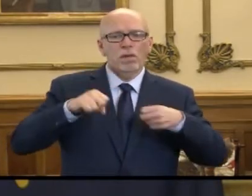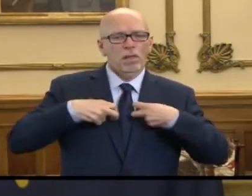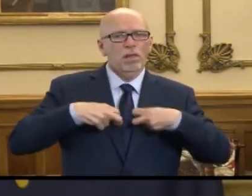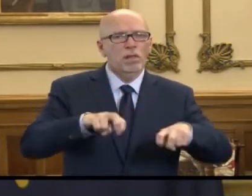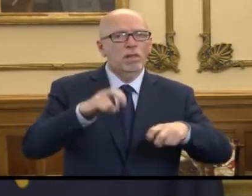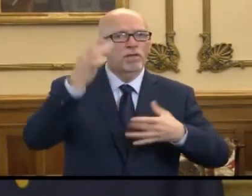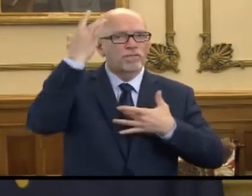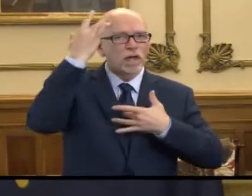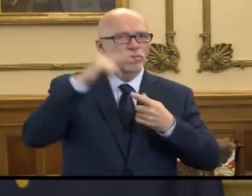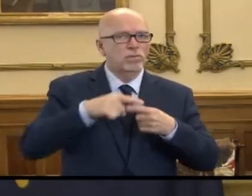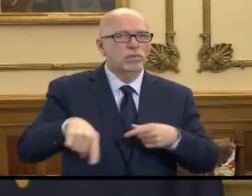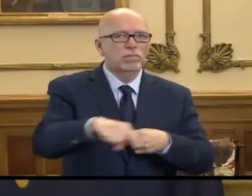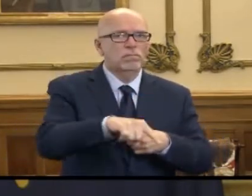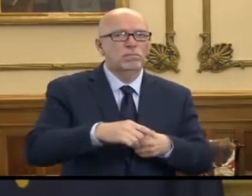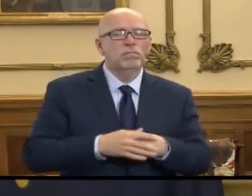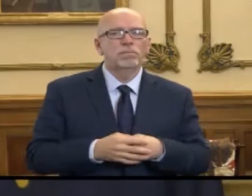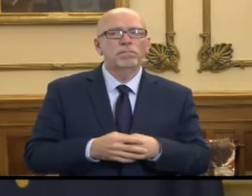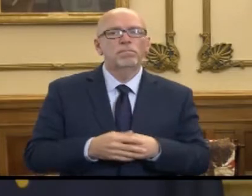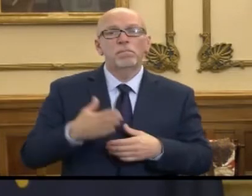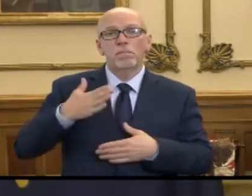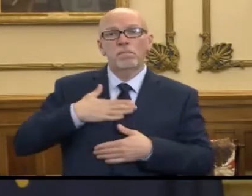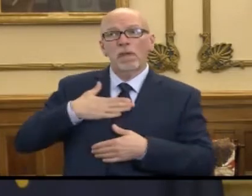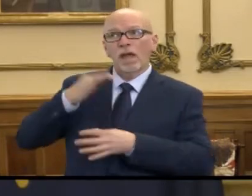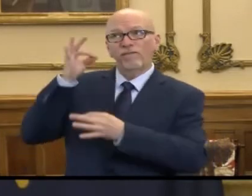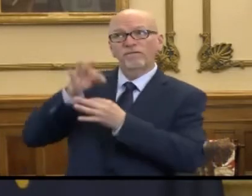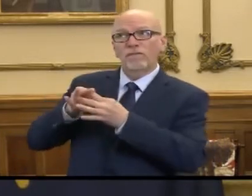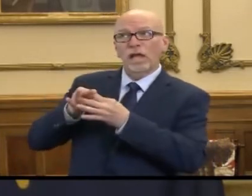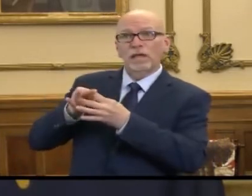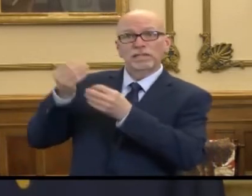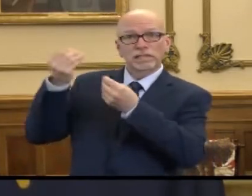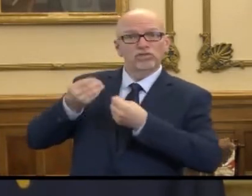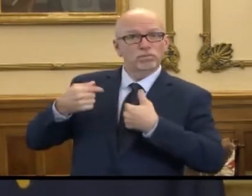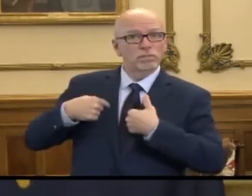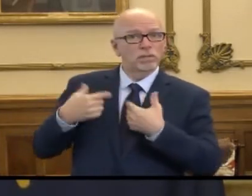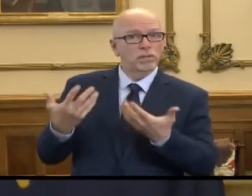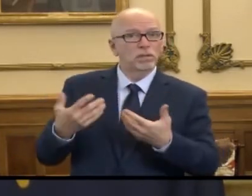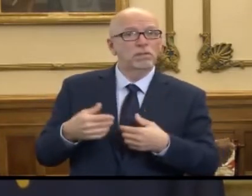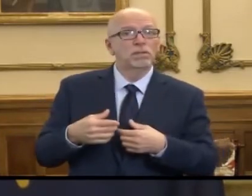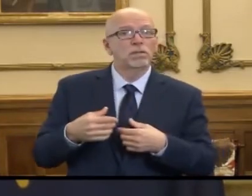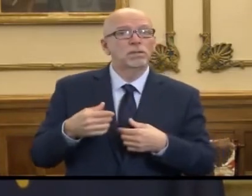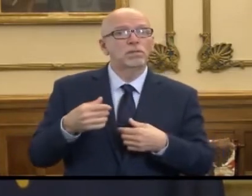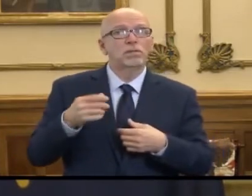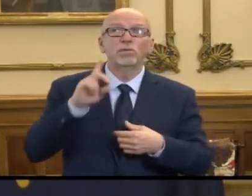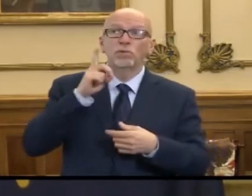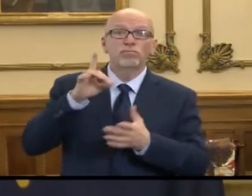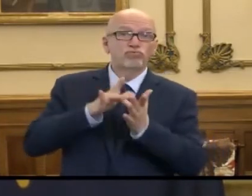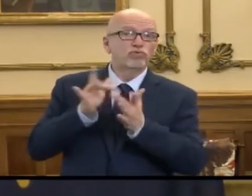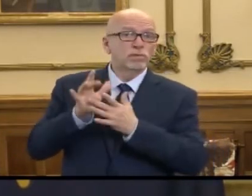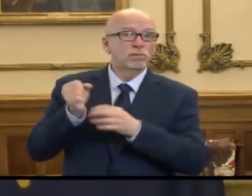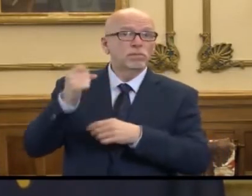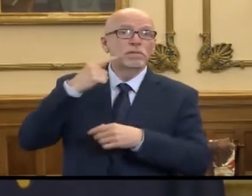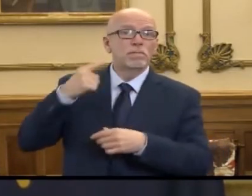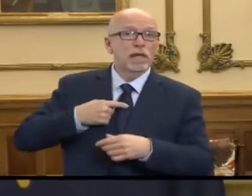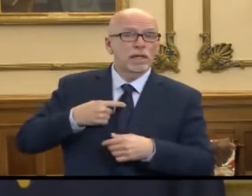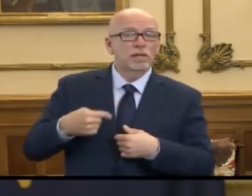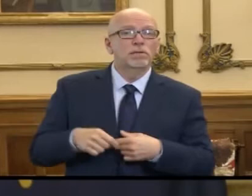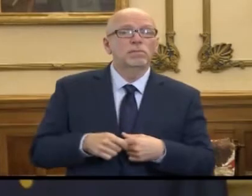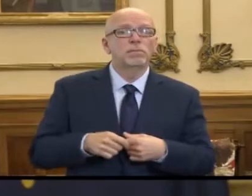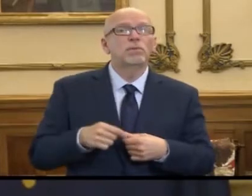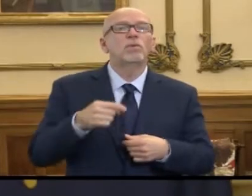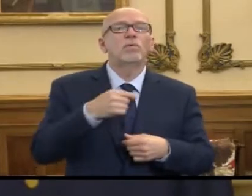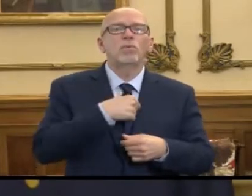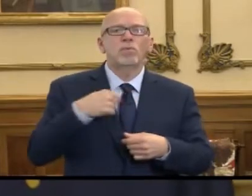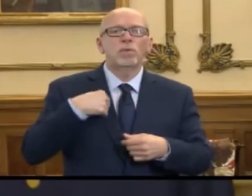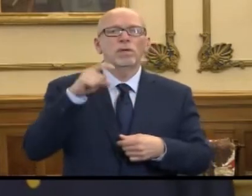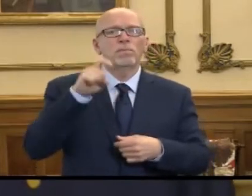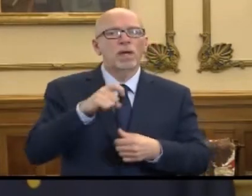virus. My faith teaches me, in fact, it's a command of Jesus, that we are